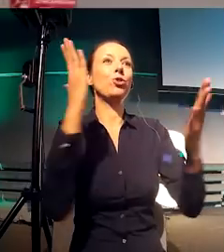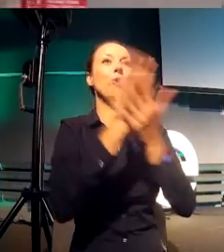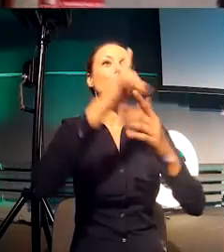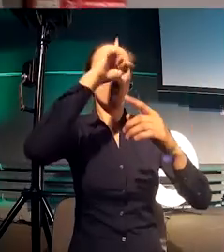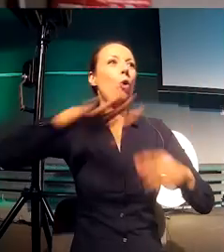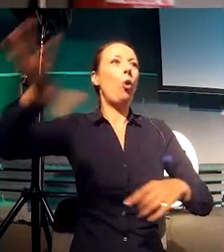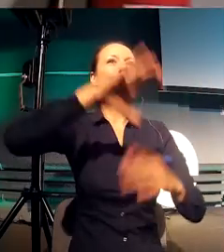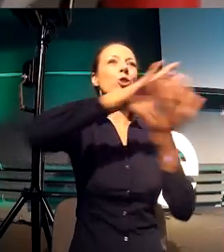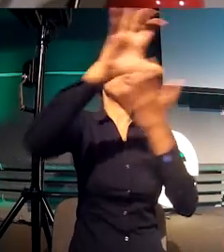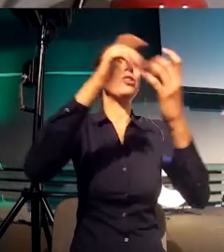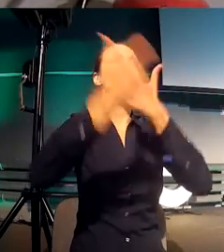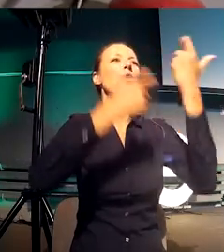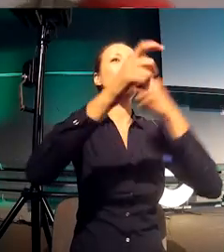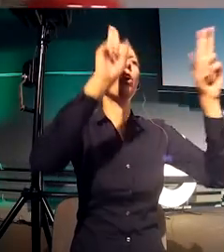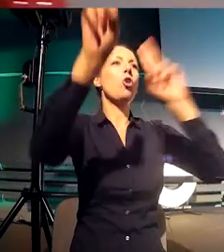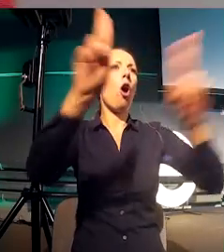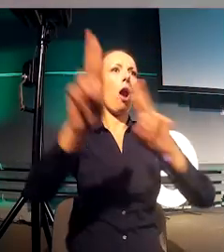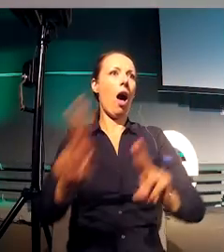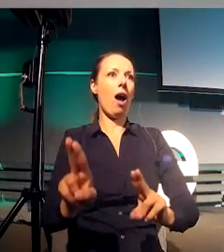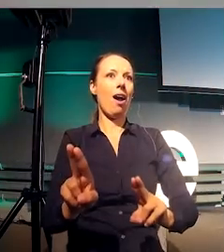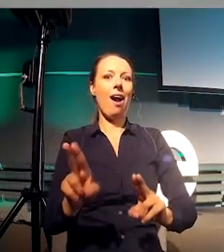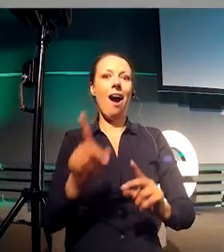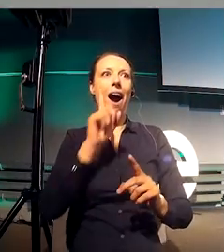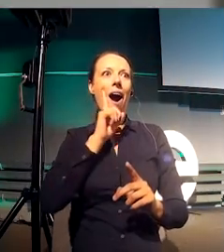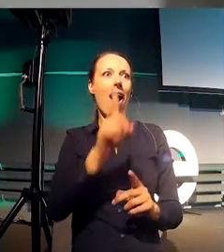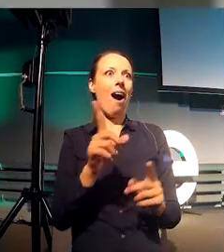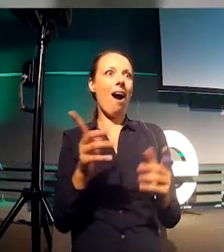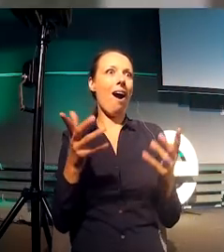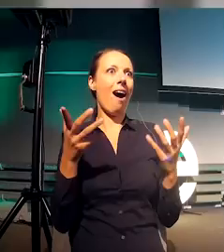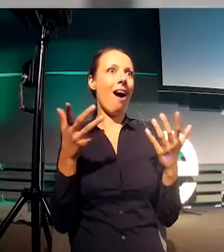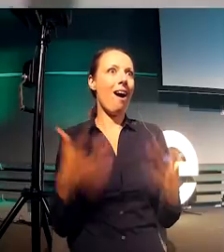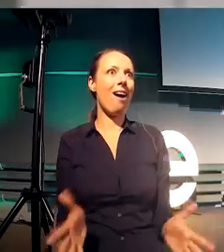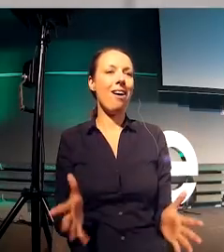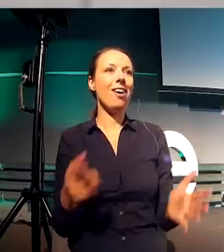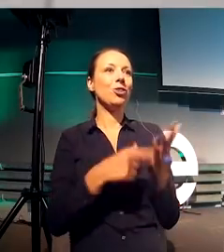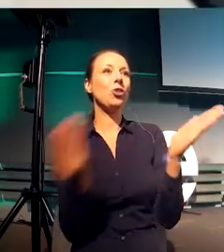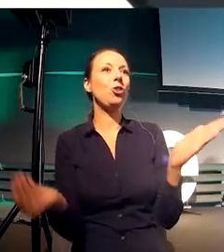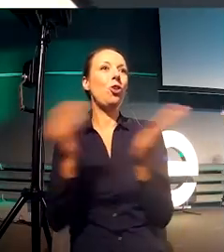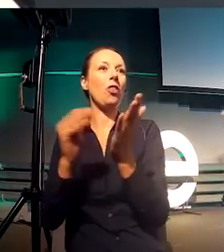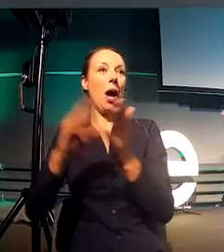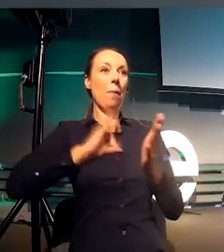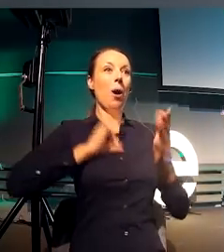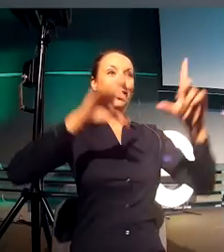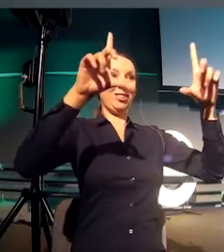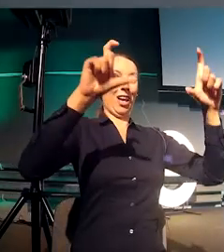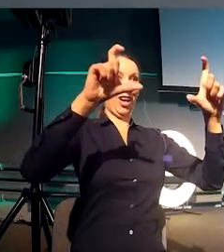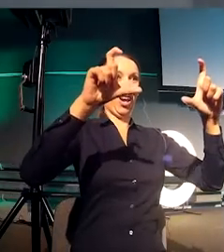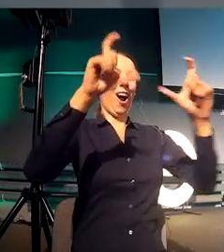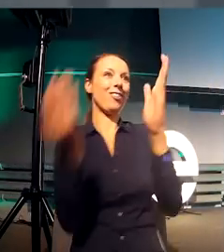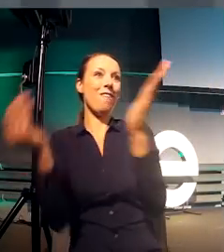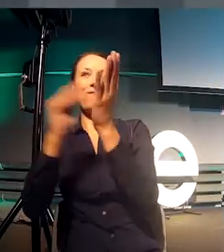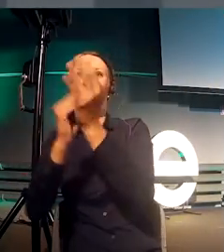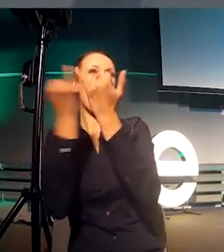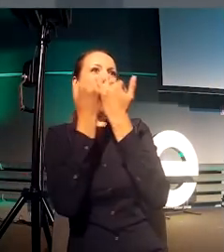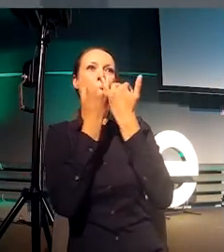months. Remember, this is about eight, nine years ago. We were featured by Apple on 150 countries around the